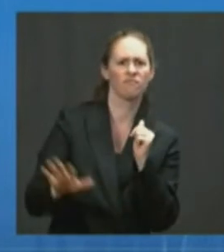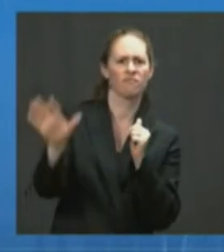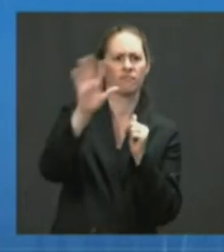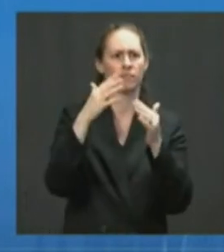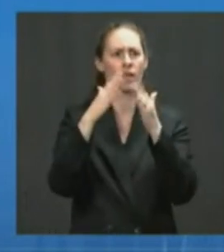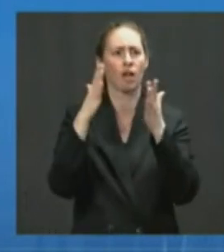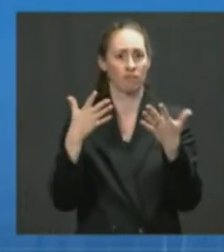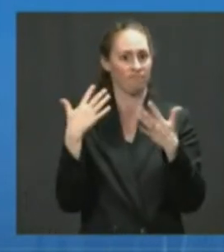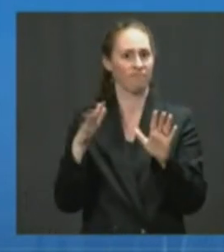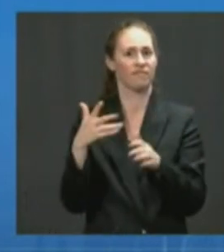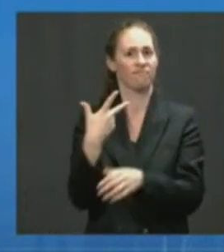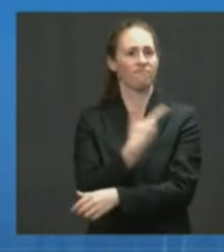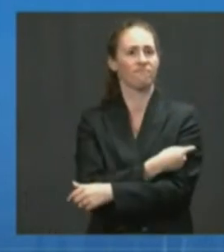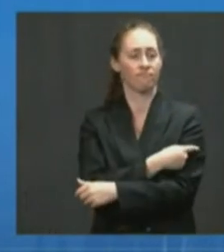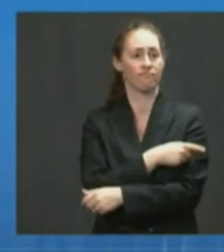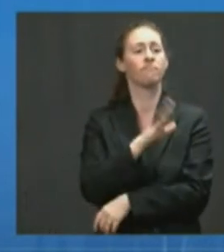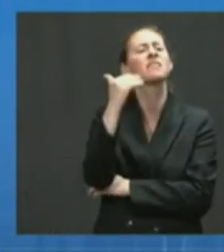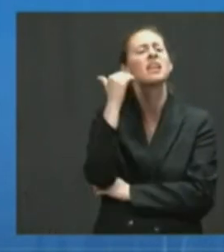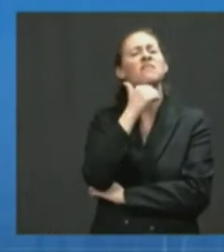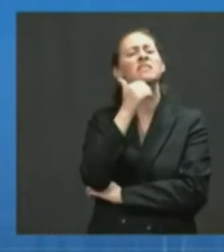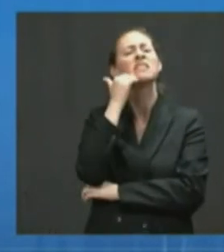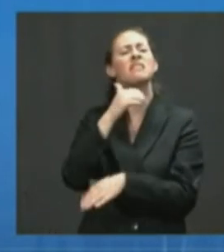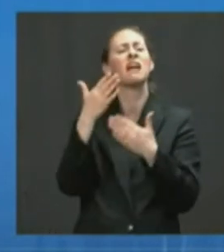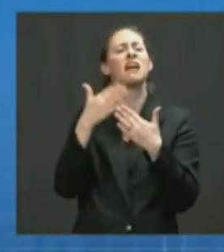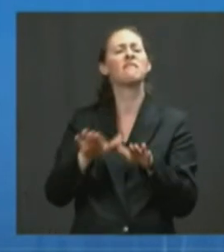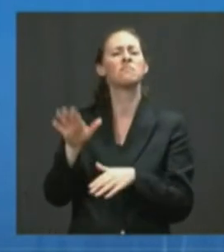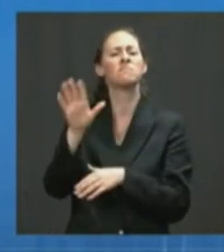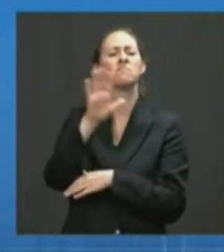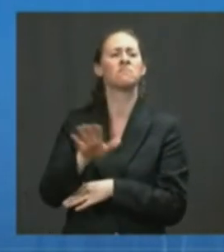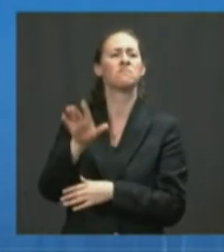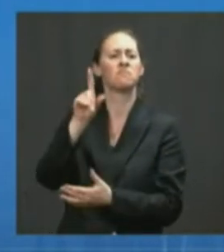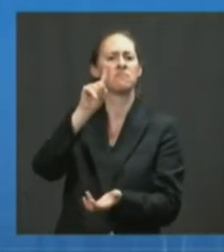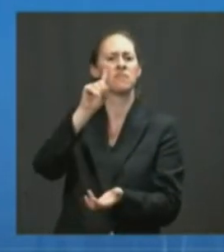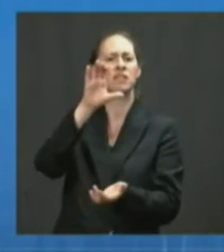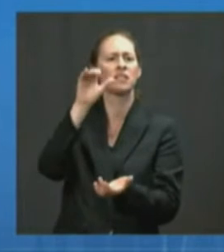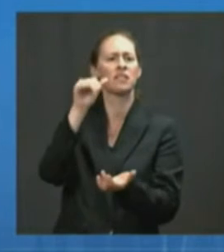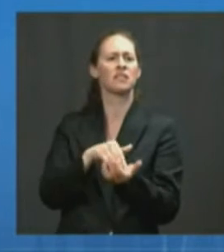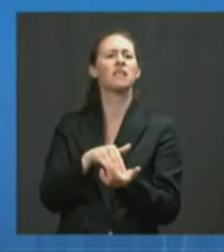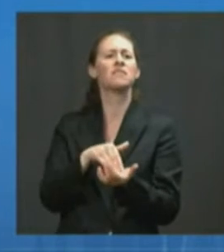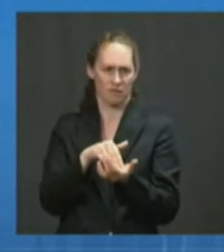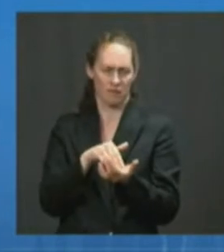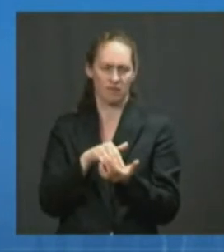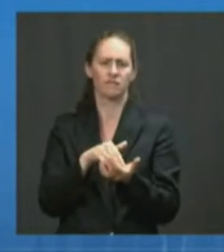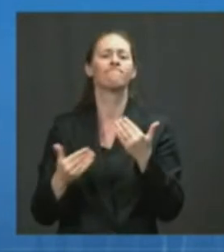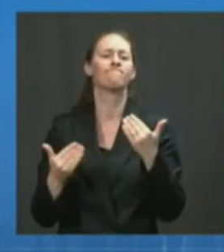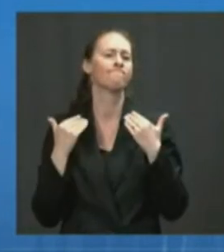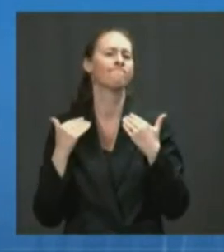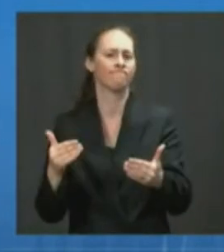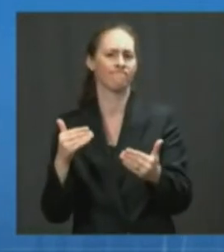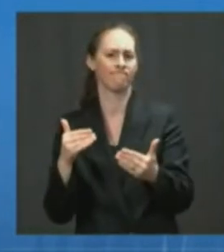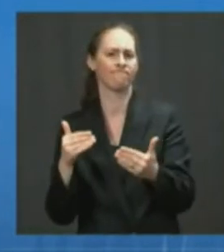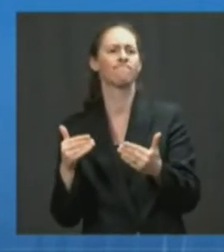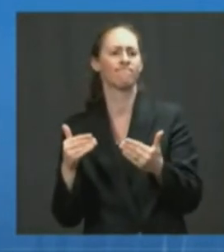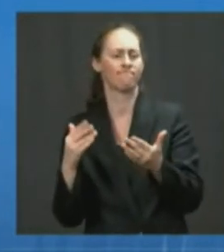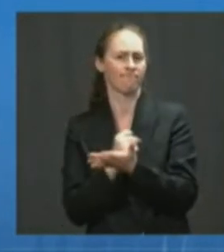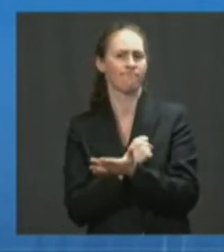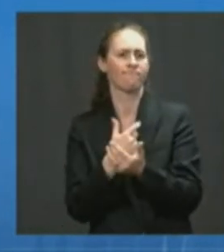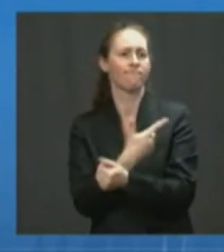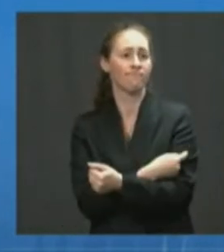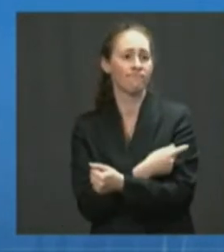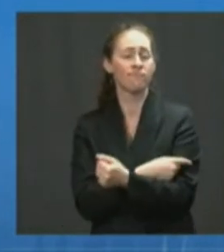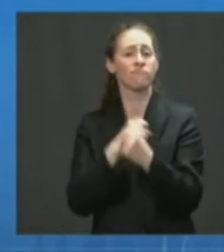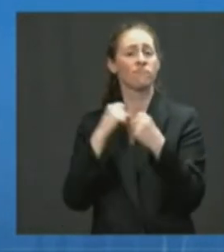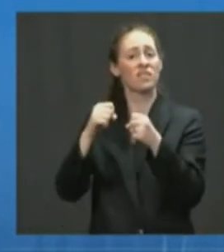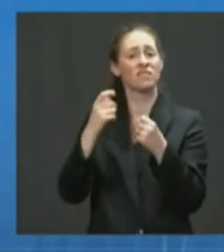each day, hundreds of thousands of Americans are choosing to protect themselves, their kids and their neighbors, by getting their